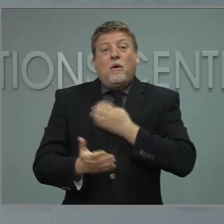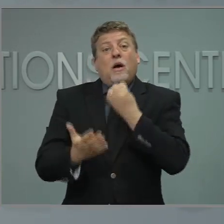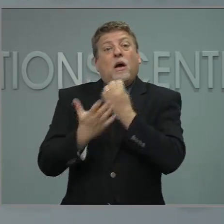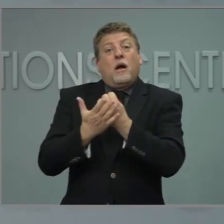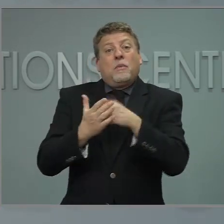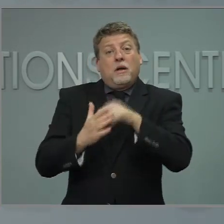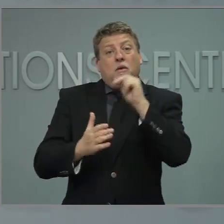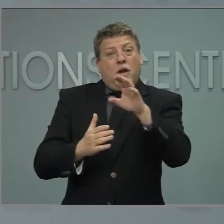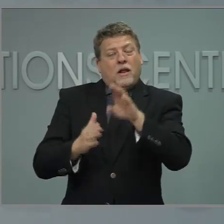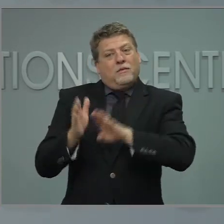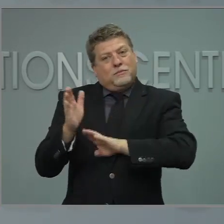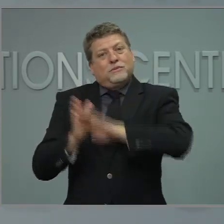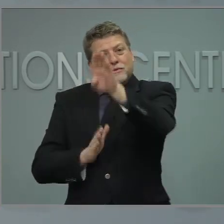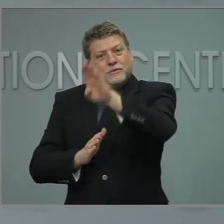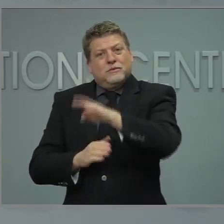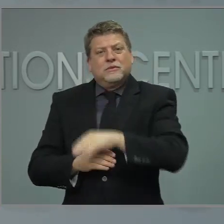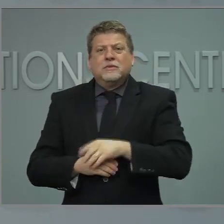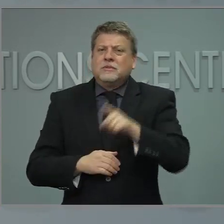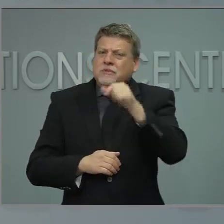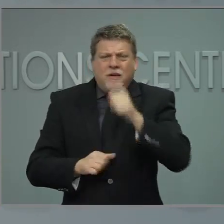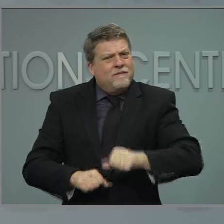and get there faster.